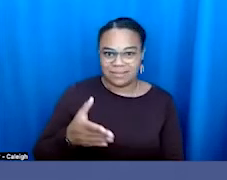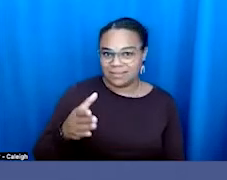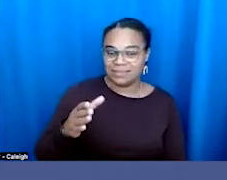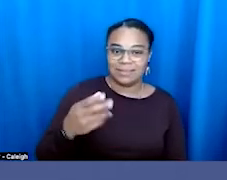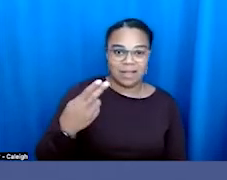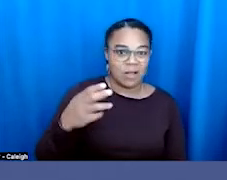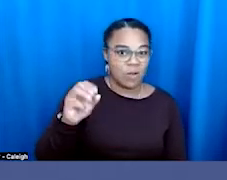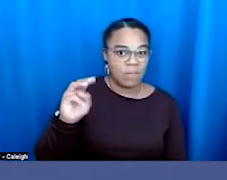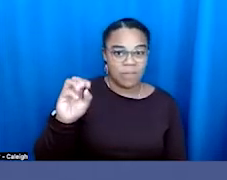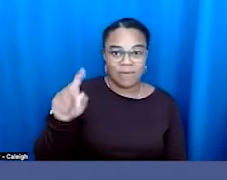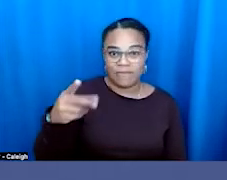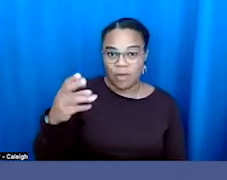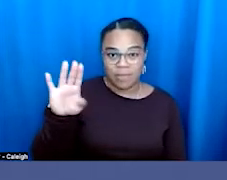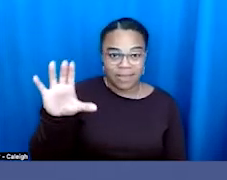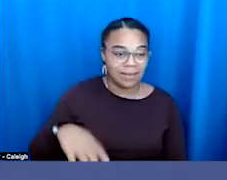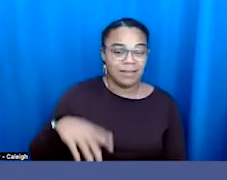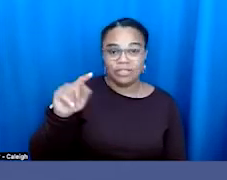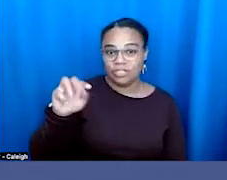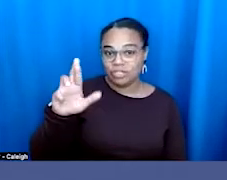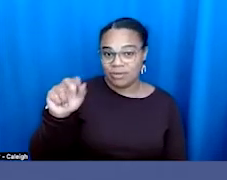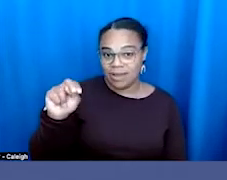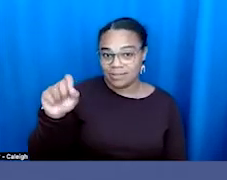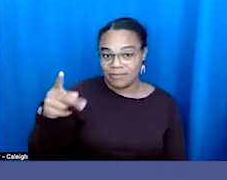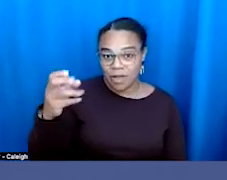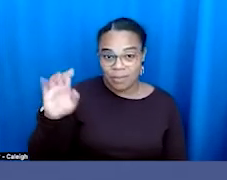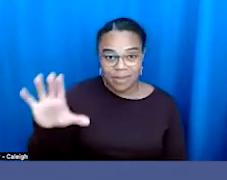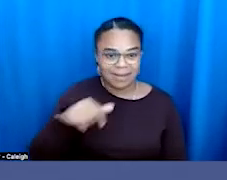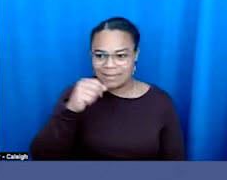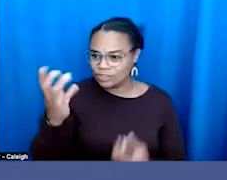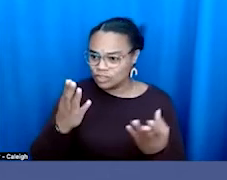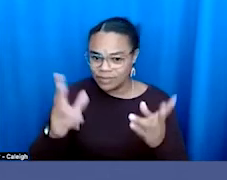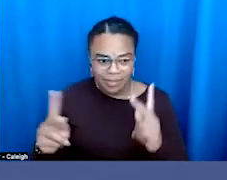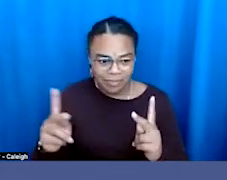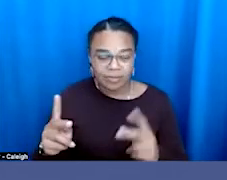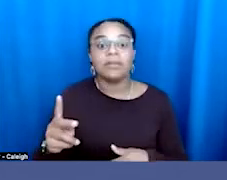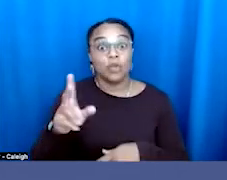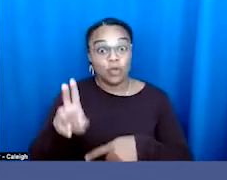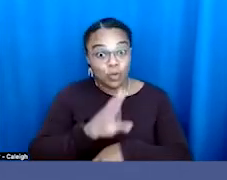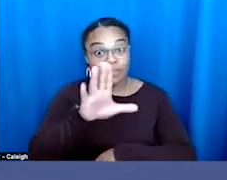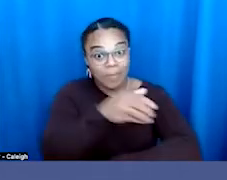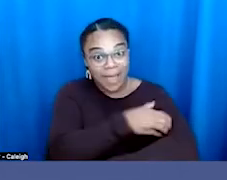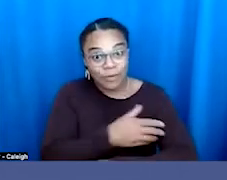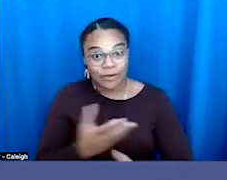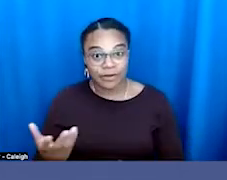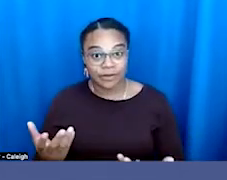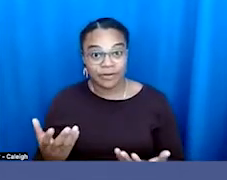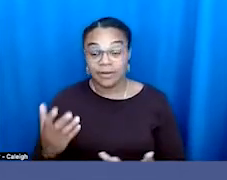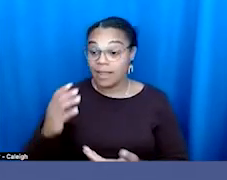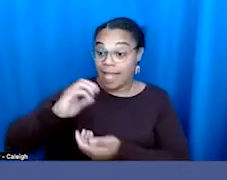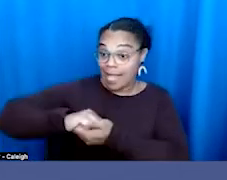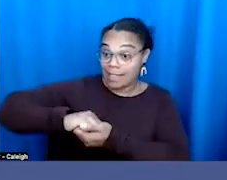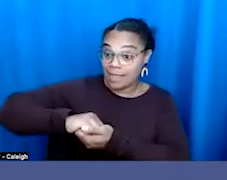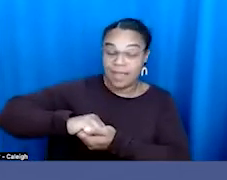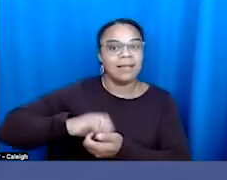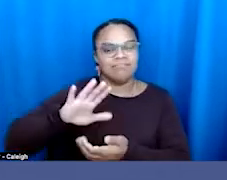fulfilling its mission of serving folks, use your power in that space. Move from allyship to being an